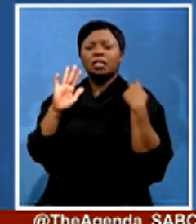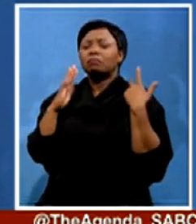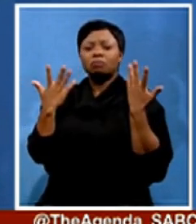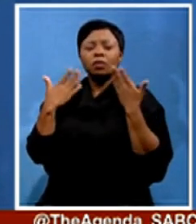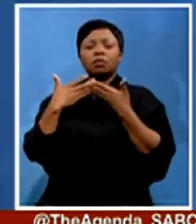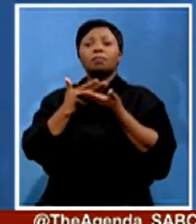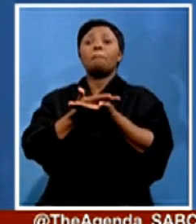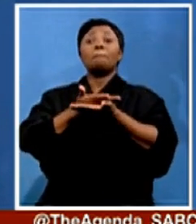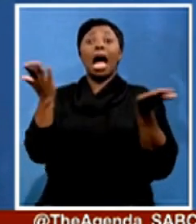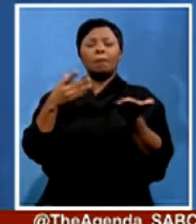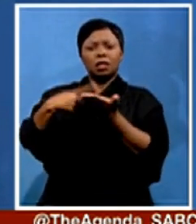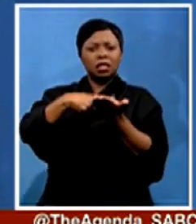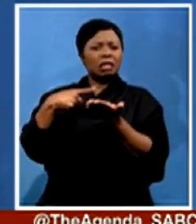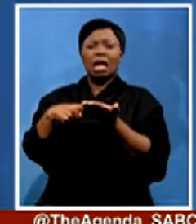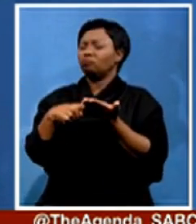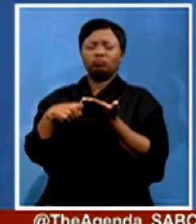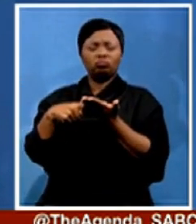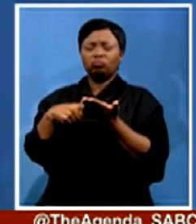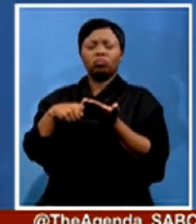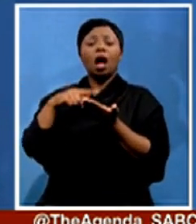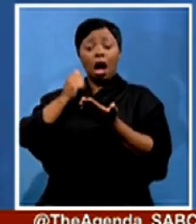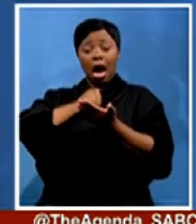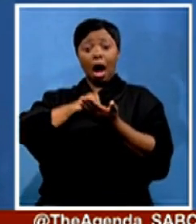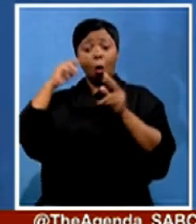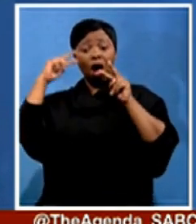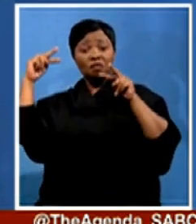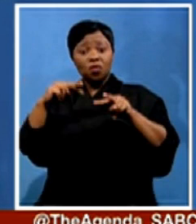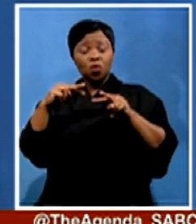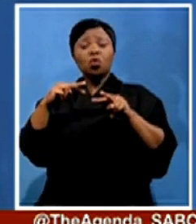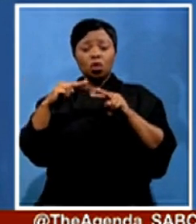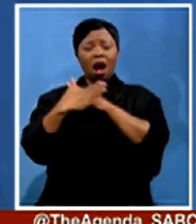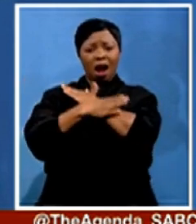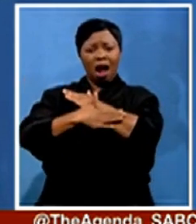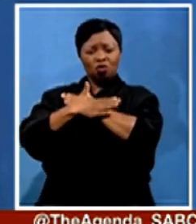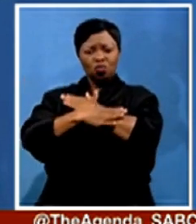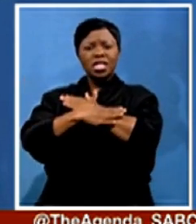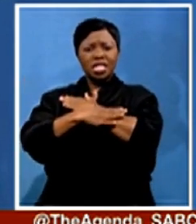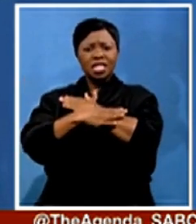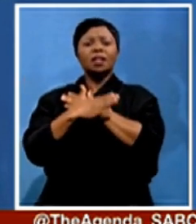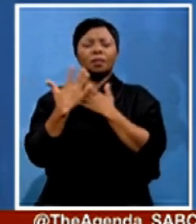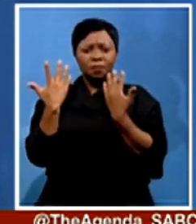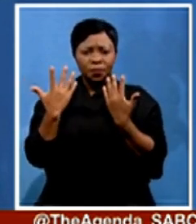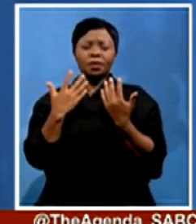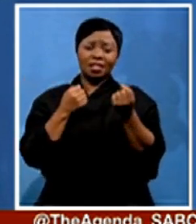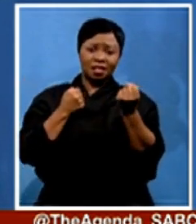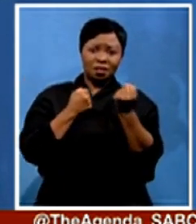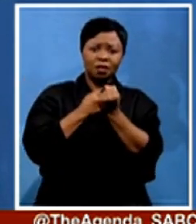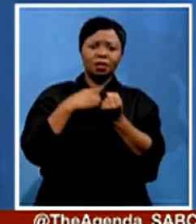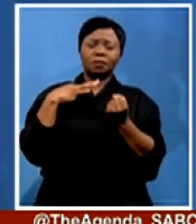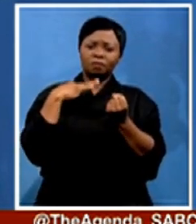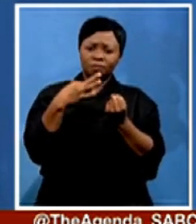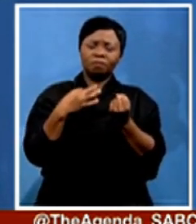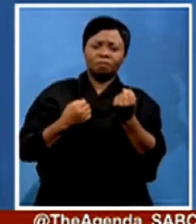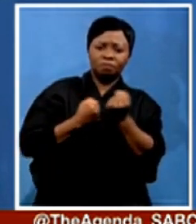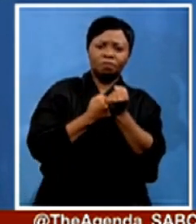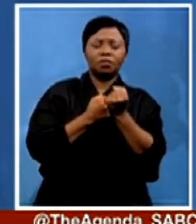in our view, from countries that we come from, there is effort to assist Mozambique in as much as SADAC can